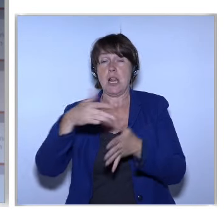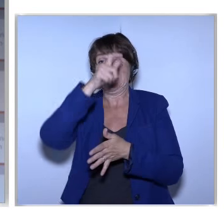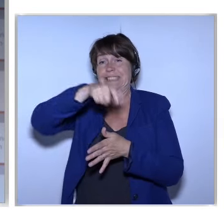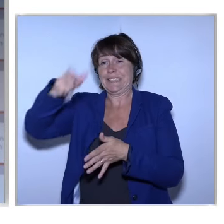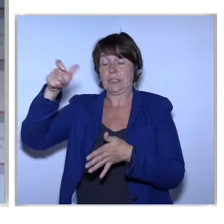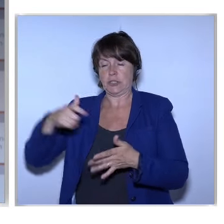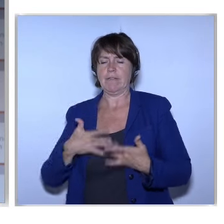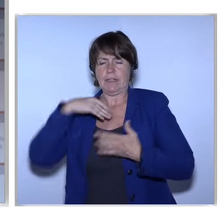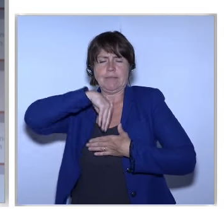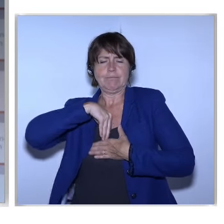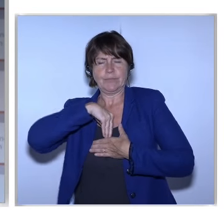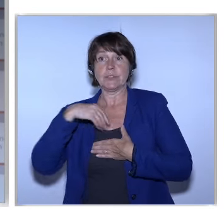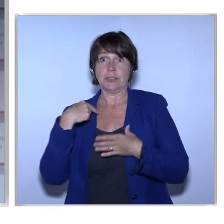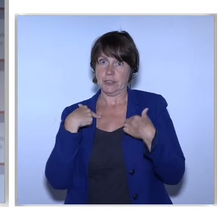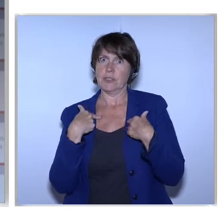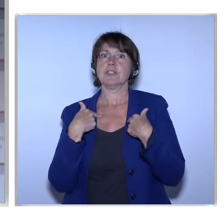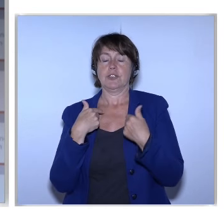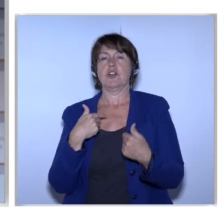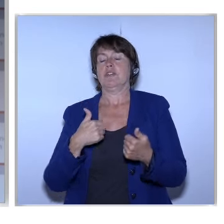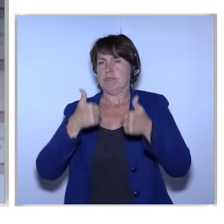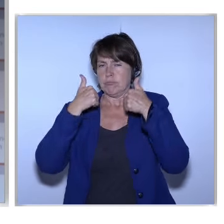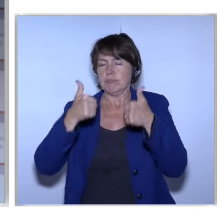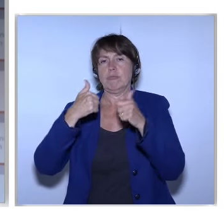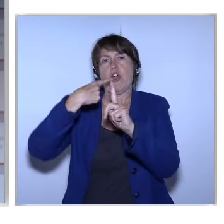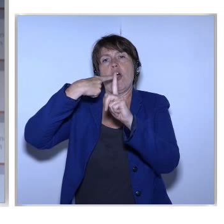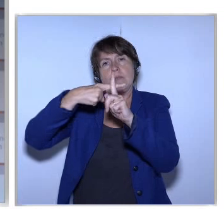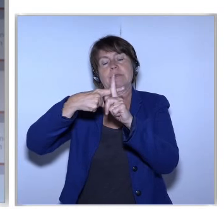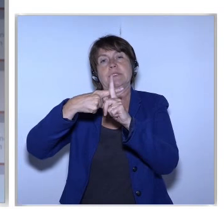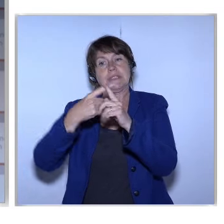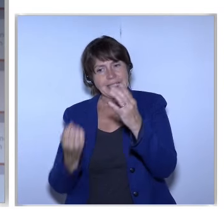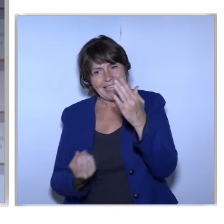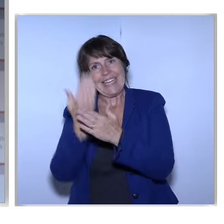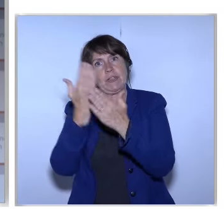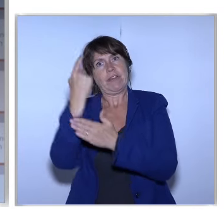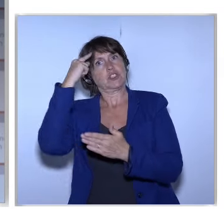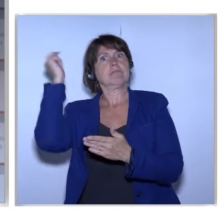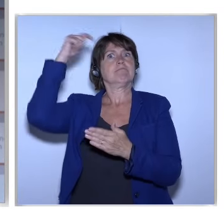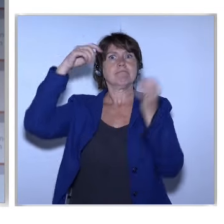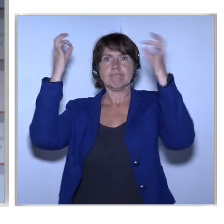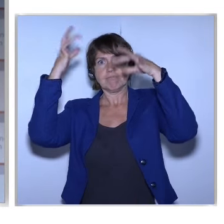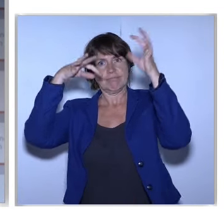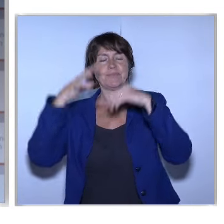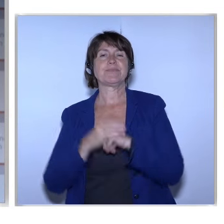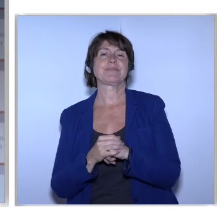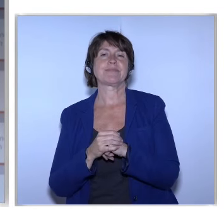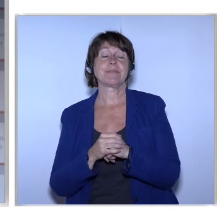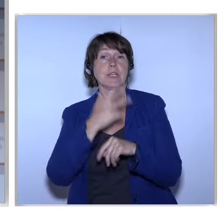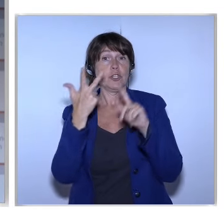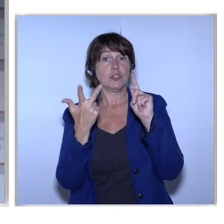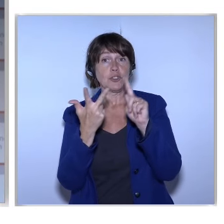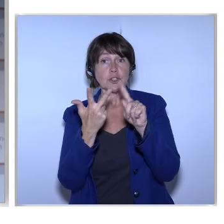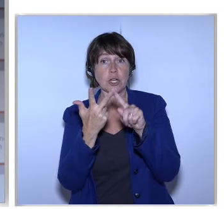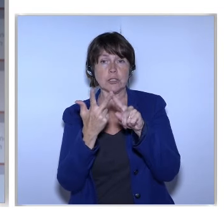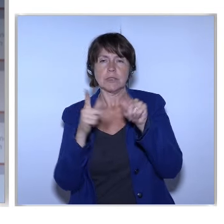of optimistic innovation Is the second challenge The third I would argue Is to put together The pieces